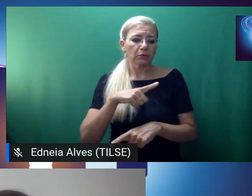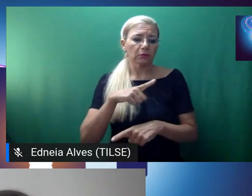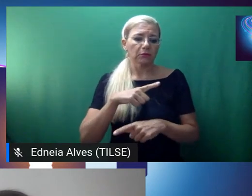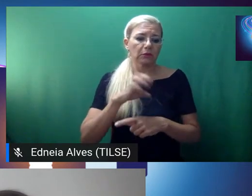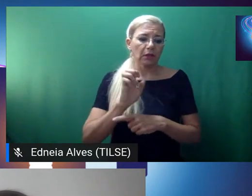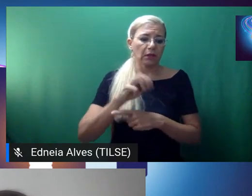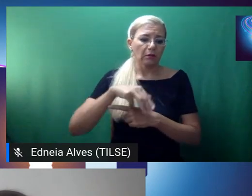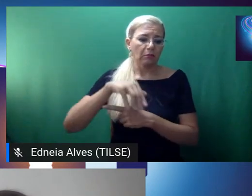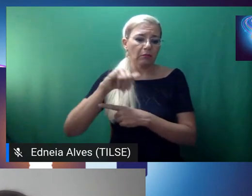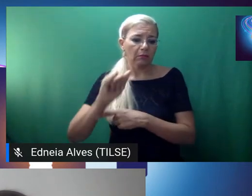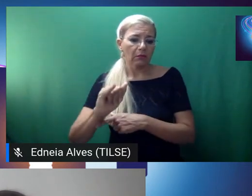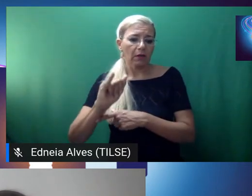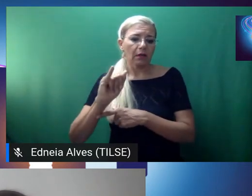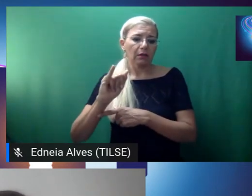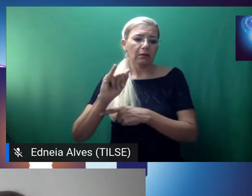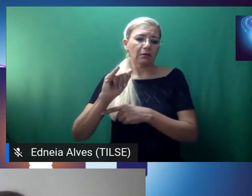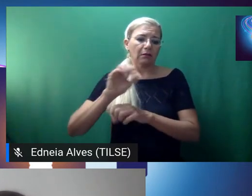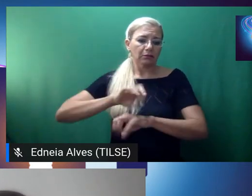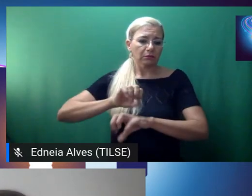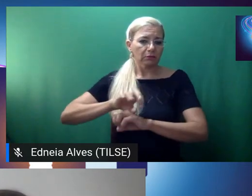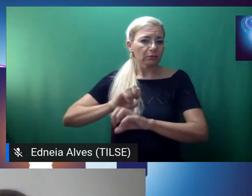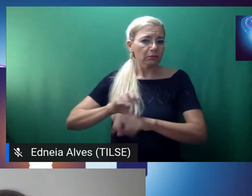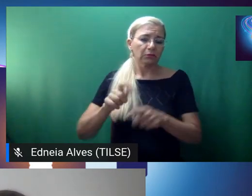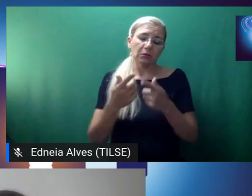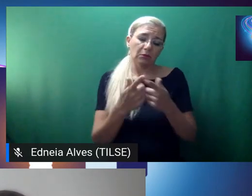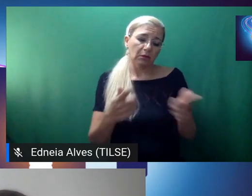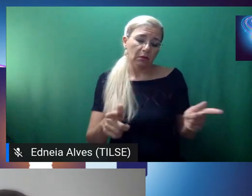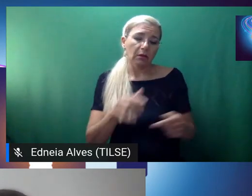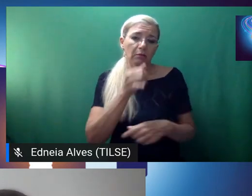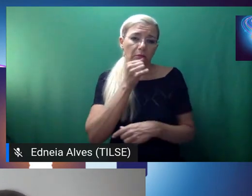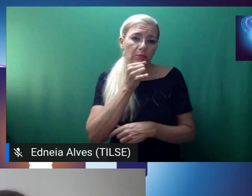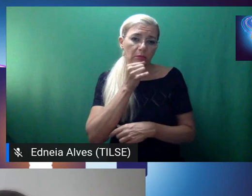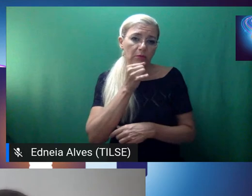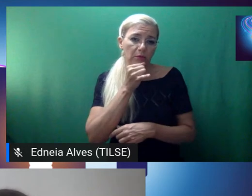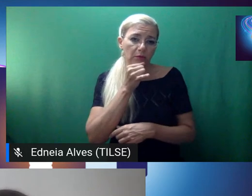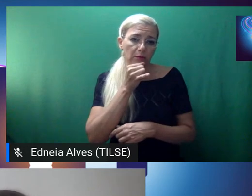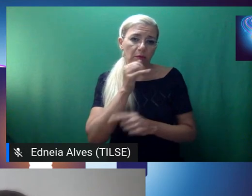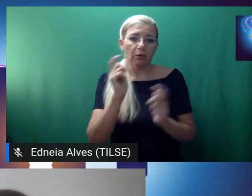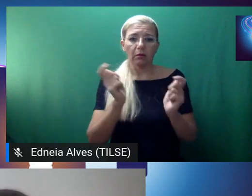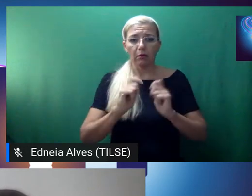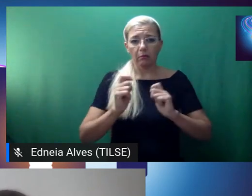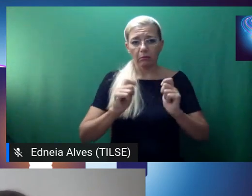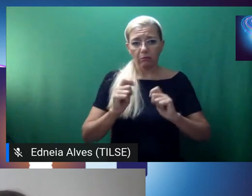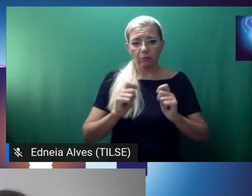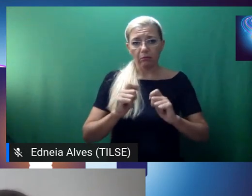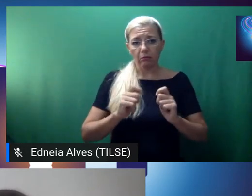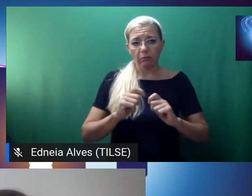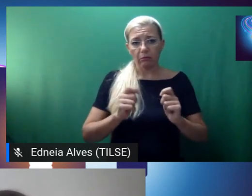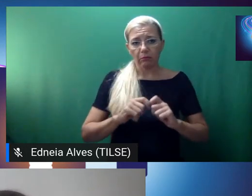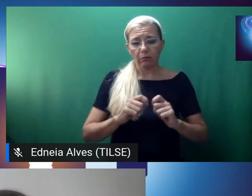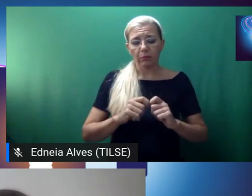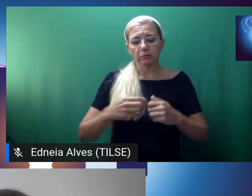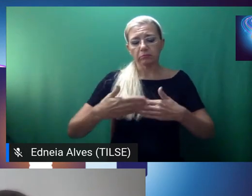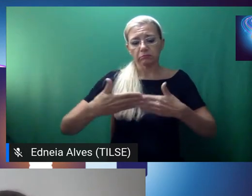teaching grammar, for example, I think that probably would be better handled somewhere else.